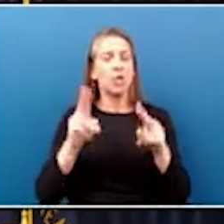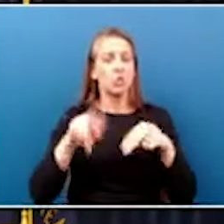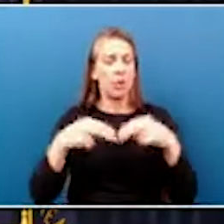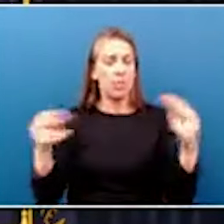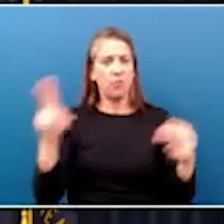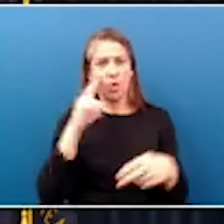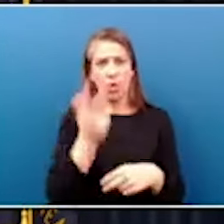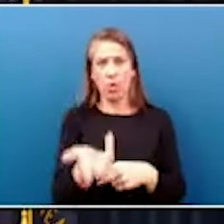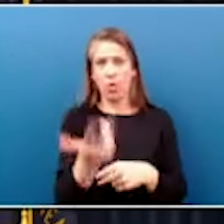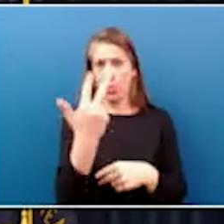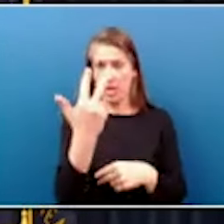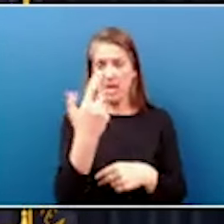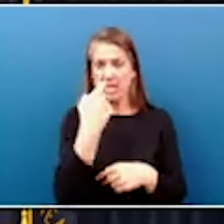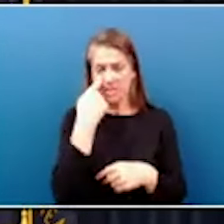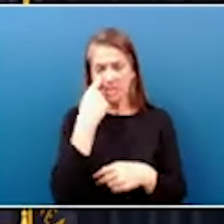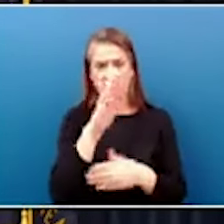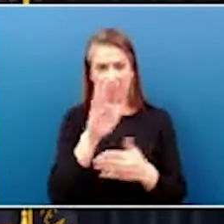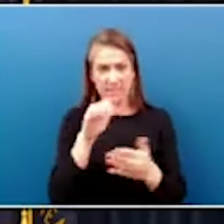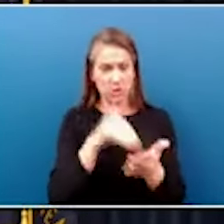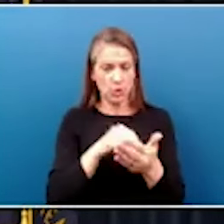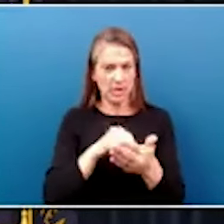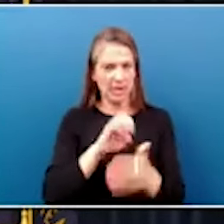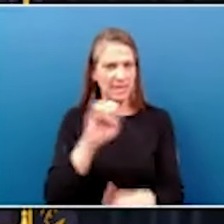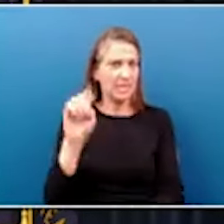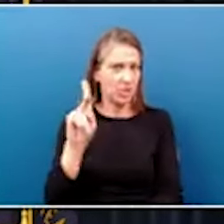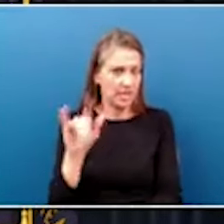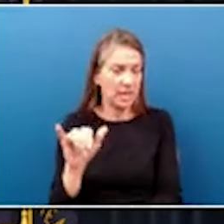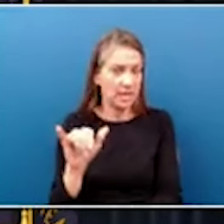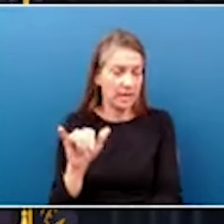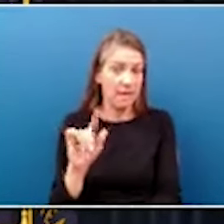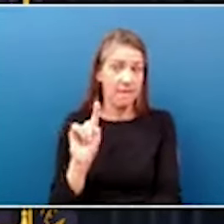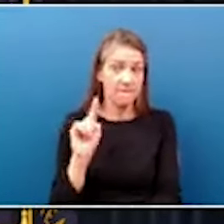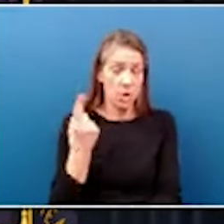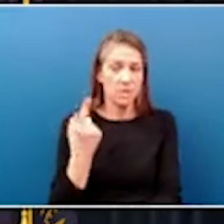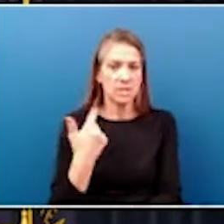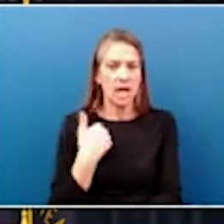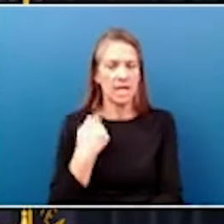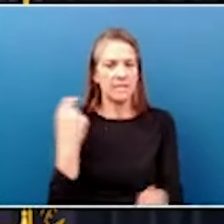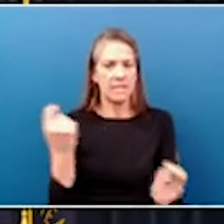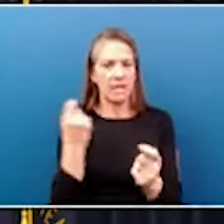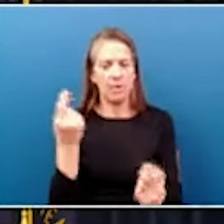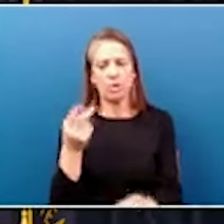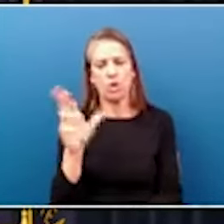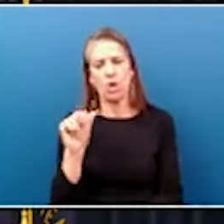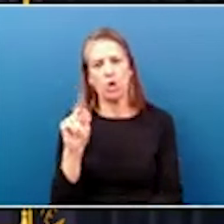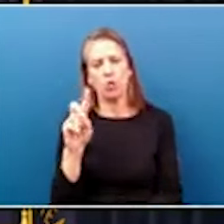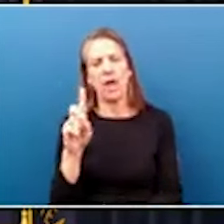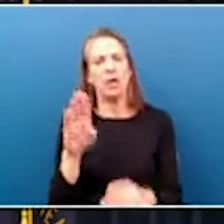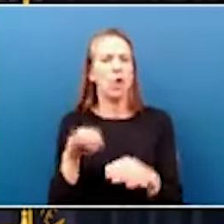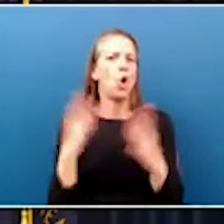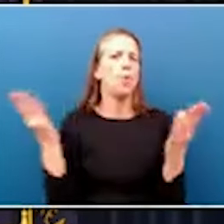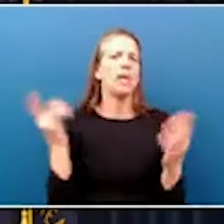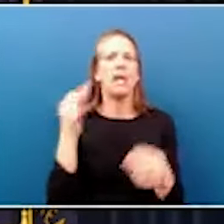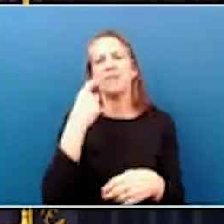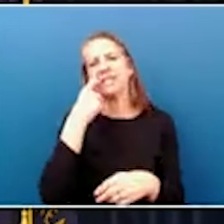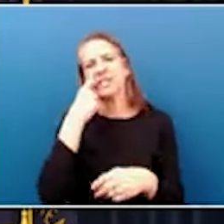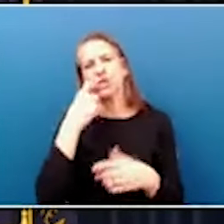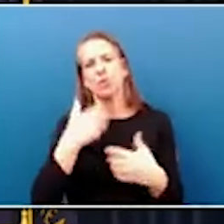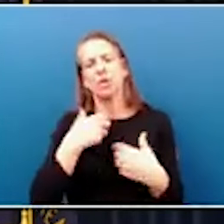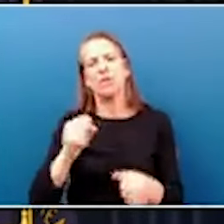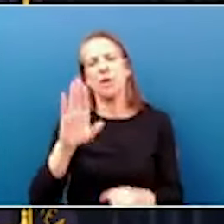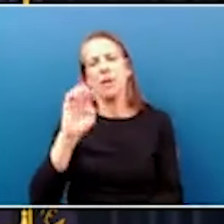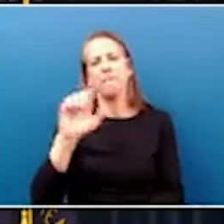treatment centers in eastern Kentucky. First, I was able to celebrate the grand opening of Addiction Recovery Care's Belfont Hospital